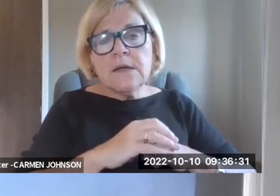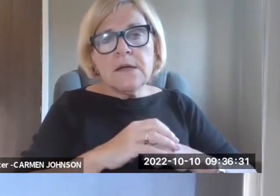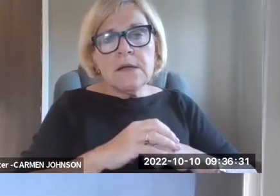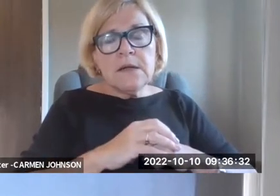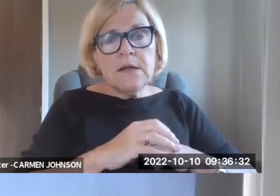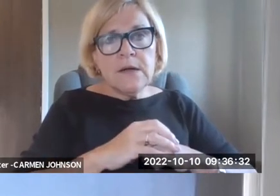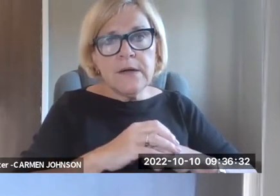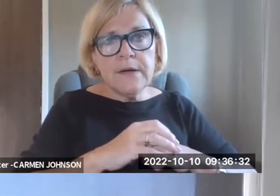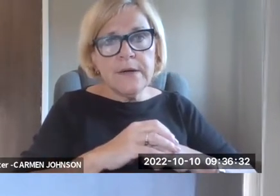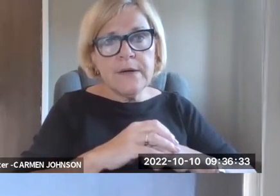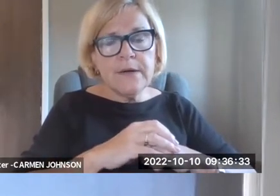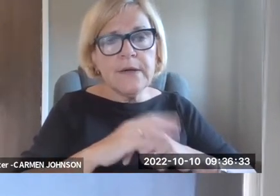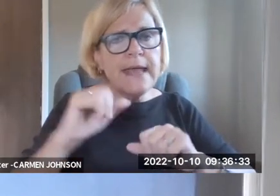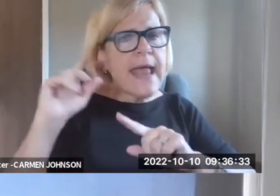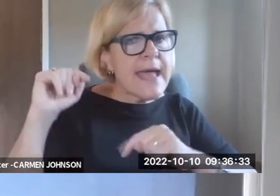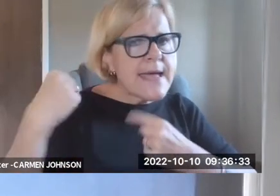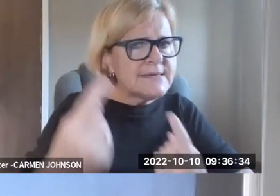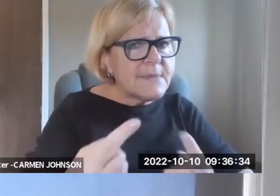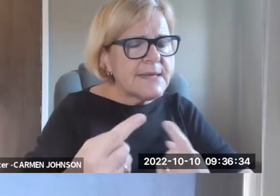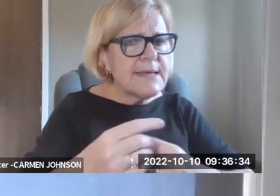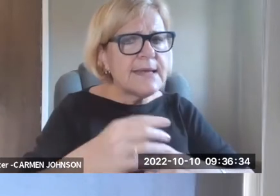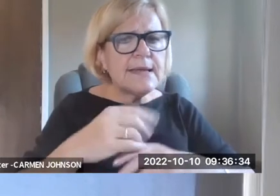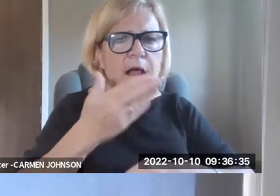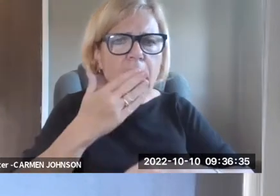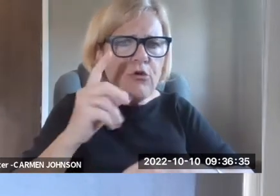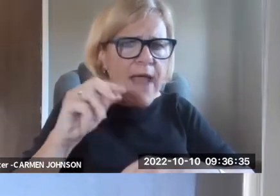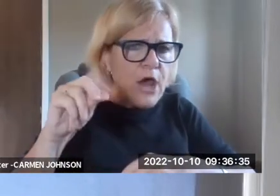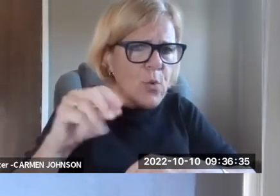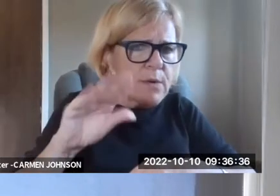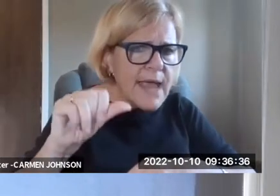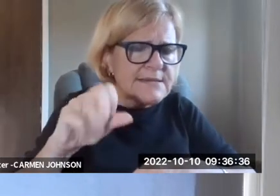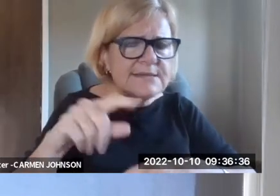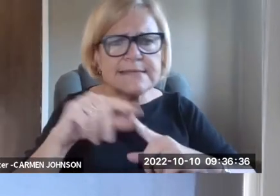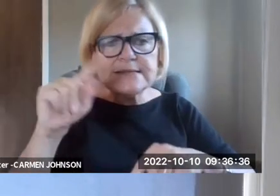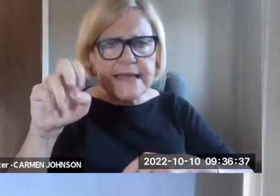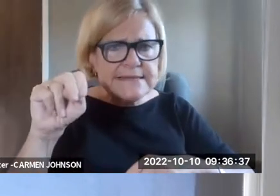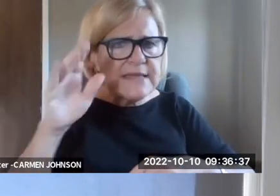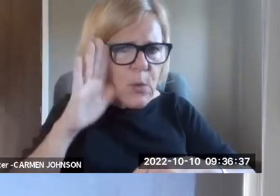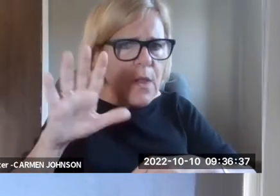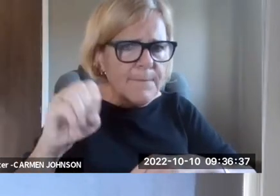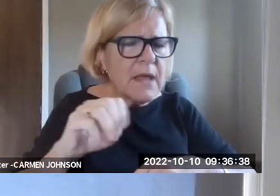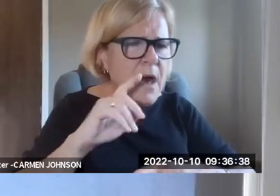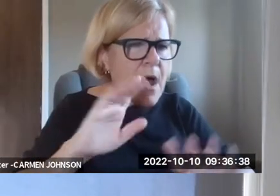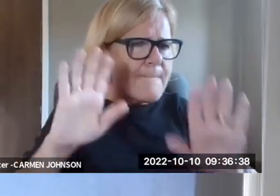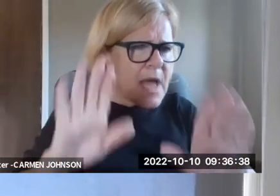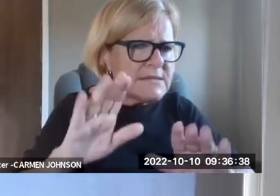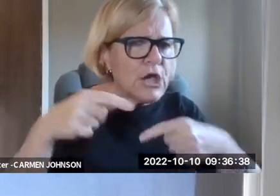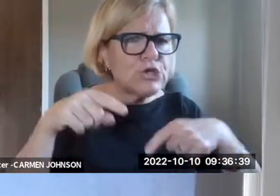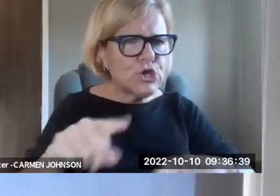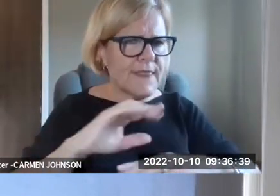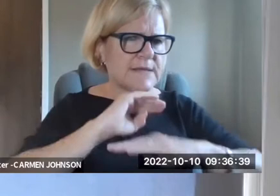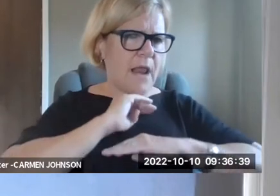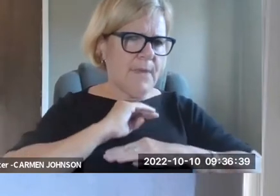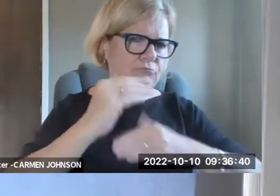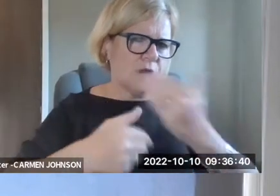jumpstart that discussion. Um, and then it's, again, uh, it is, it has been in the, in